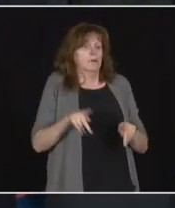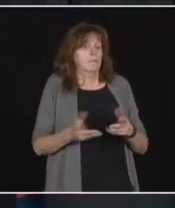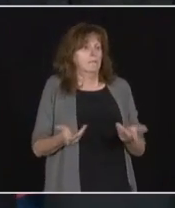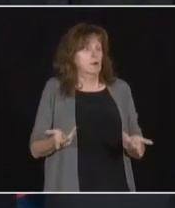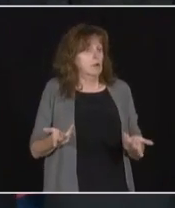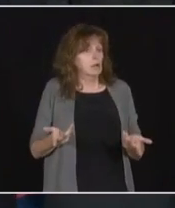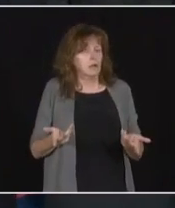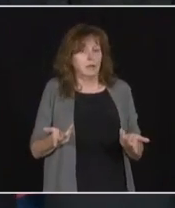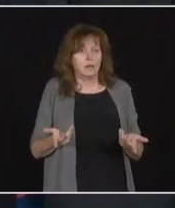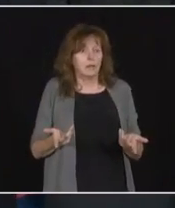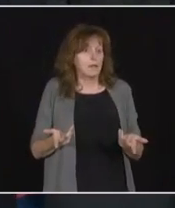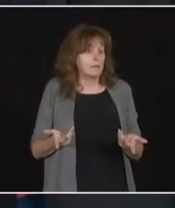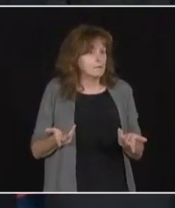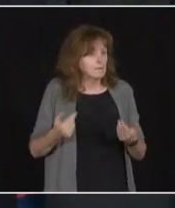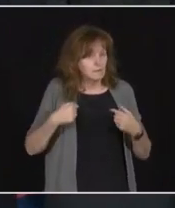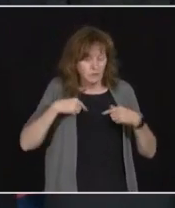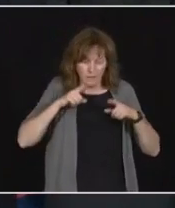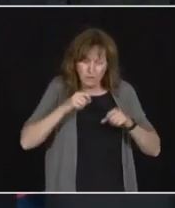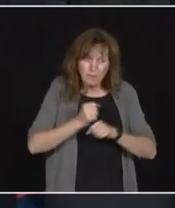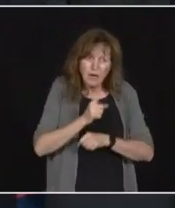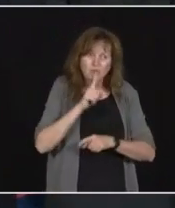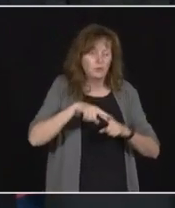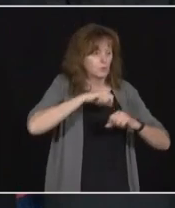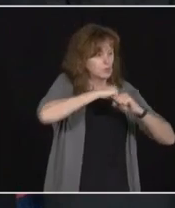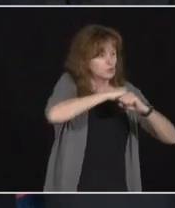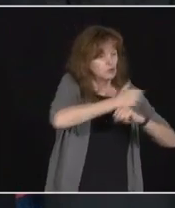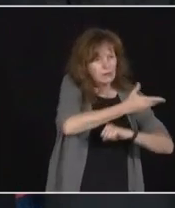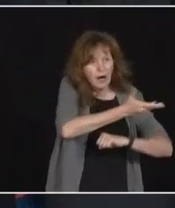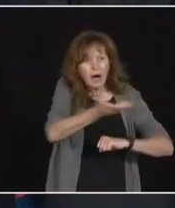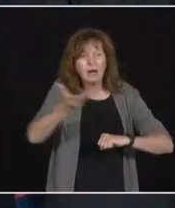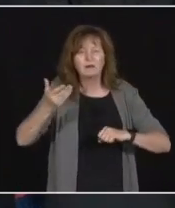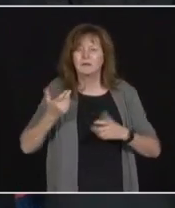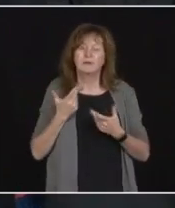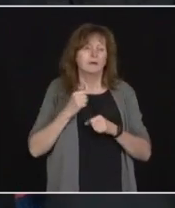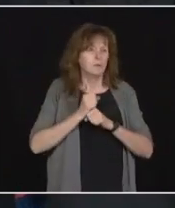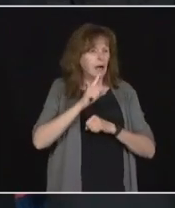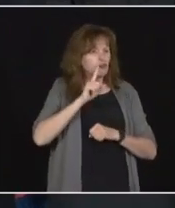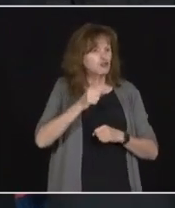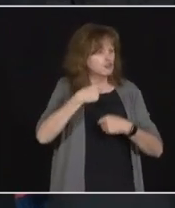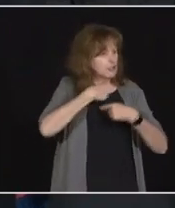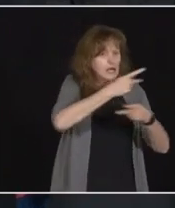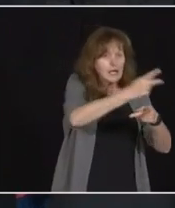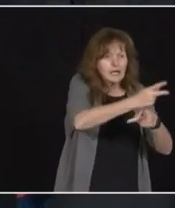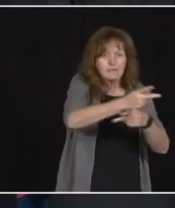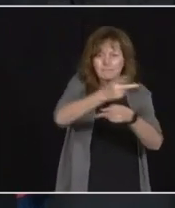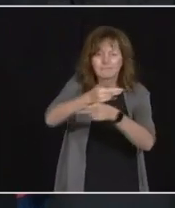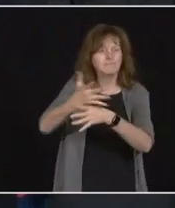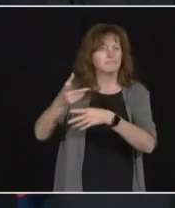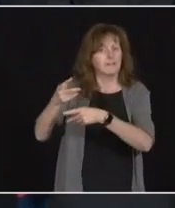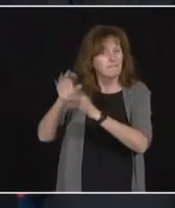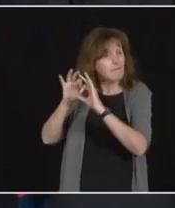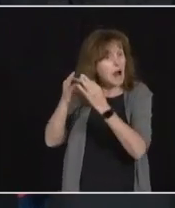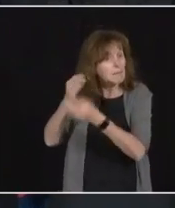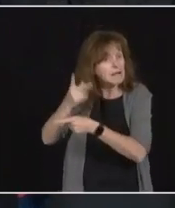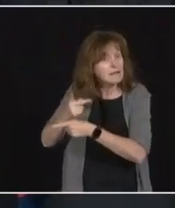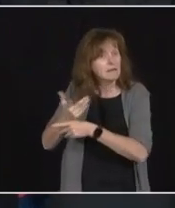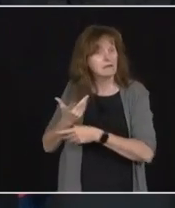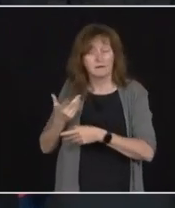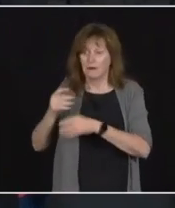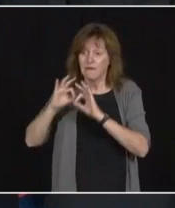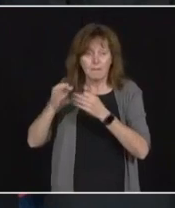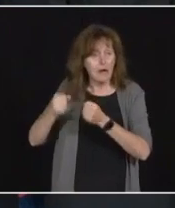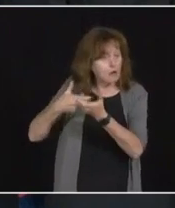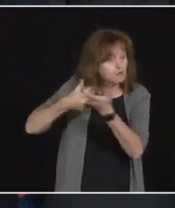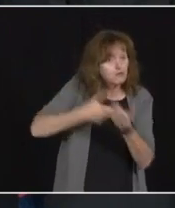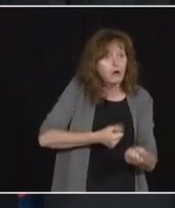And make sure we protect them and make sure they take care of the families that they have faith and trust that when they put